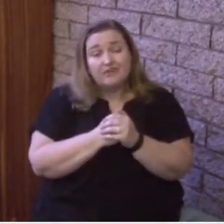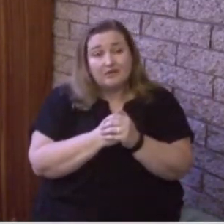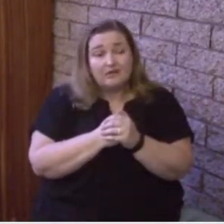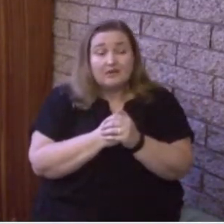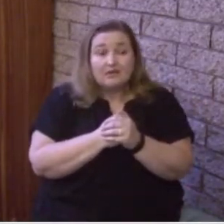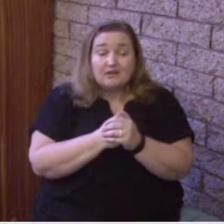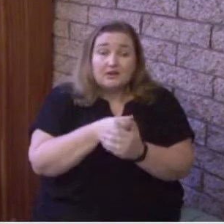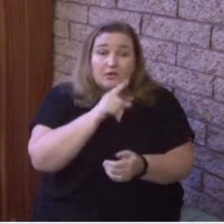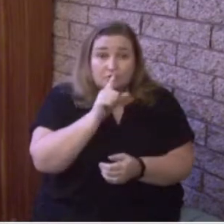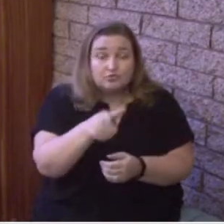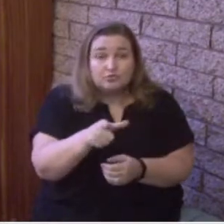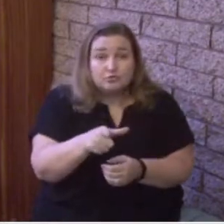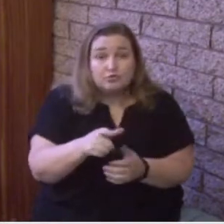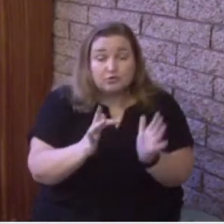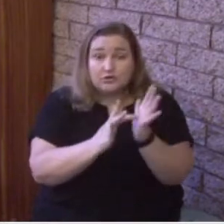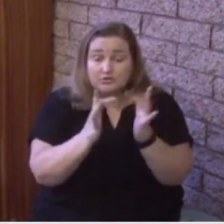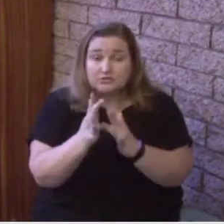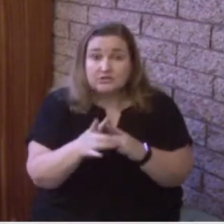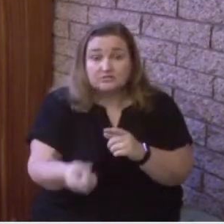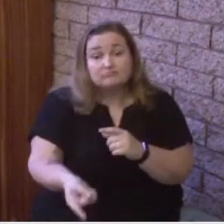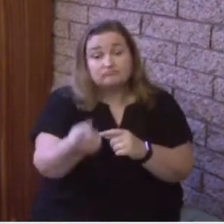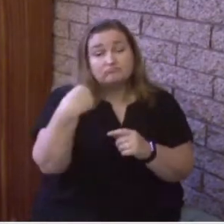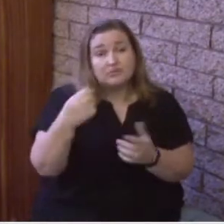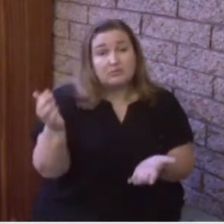on that day of judgment.